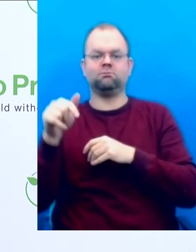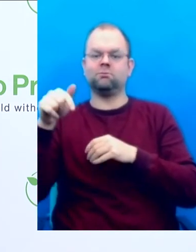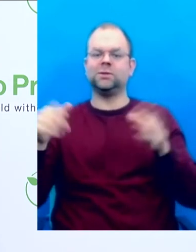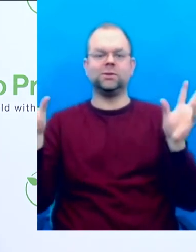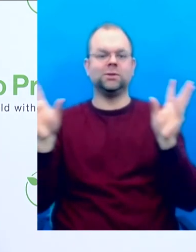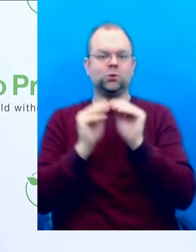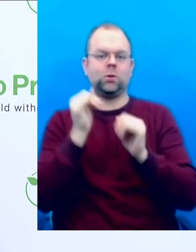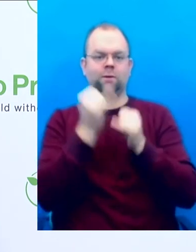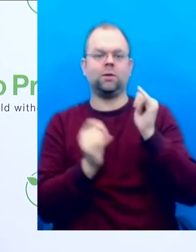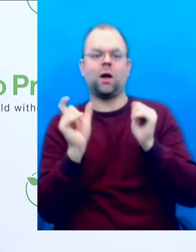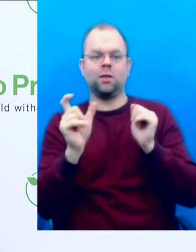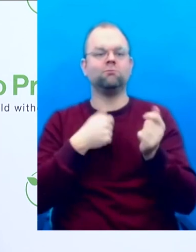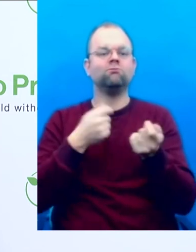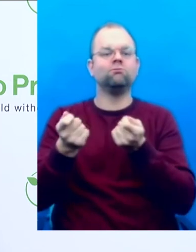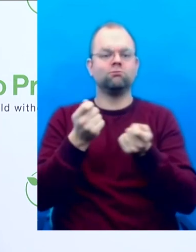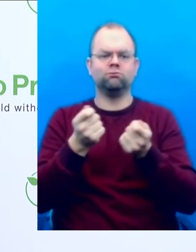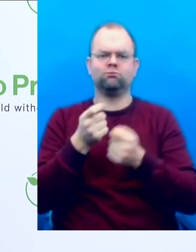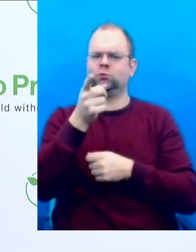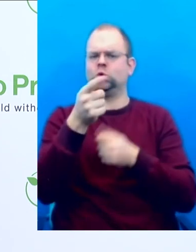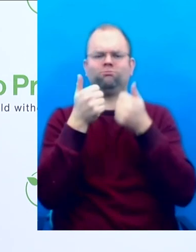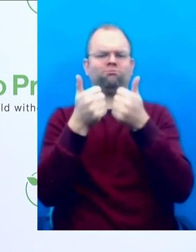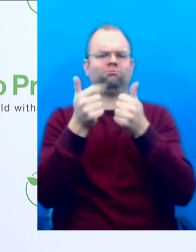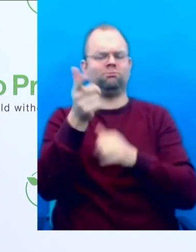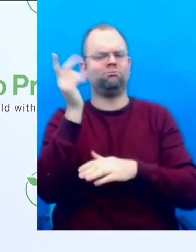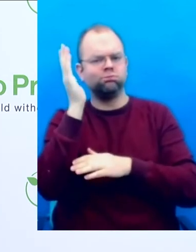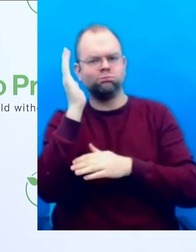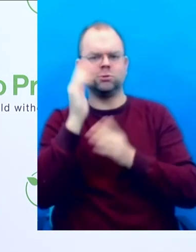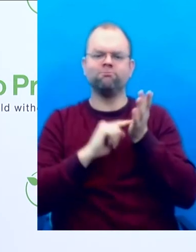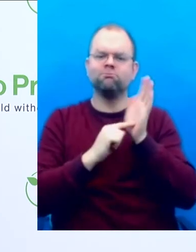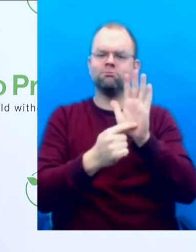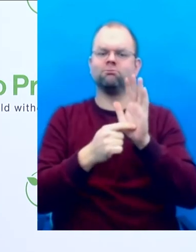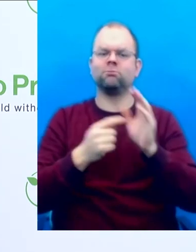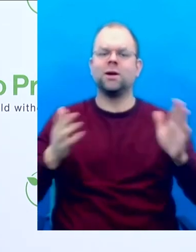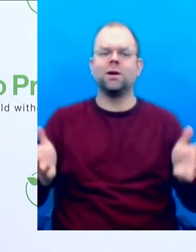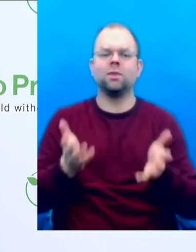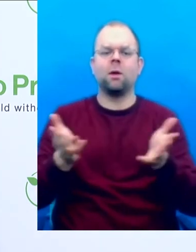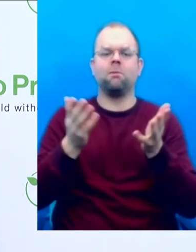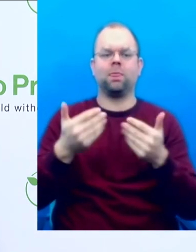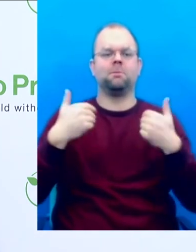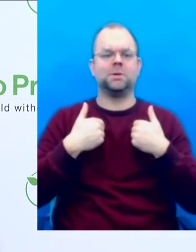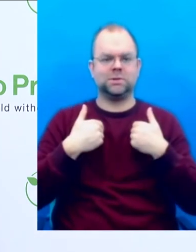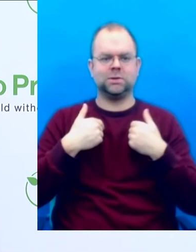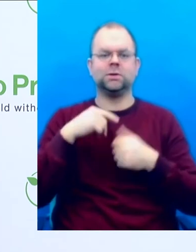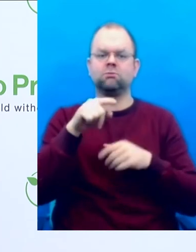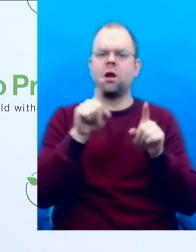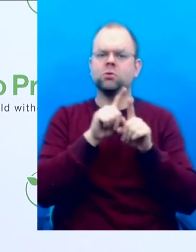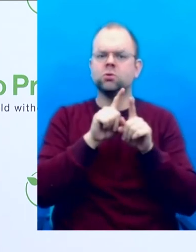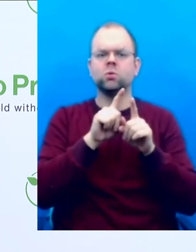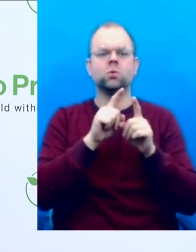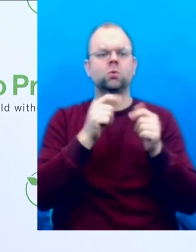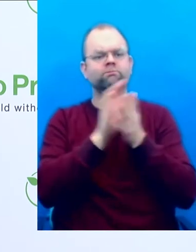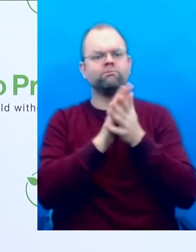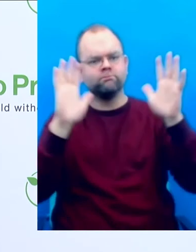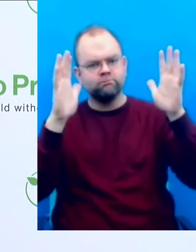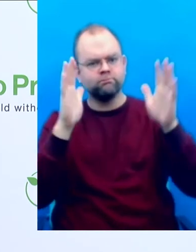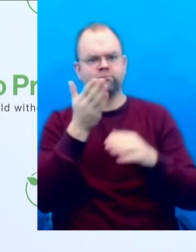.me expansion model. Also, congratulations to your great goals of having some 100 million people